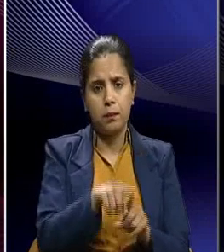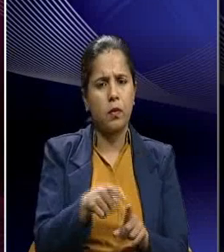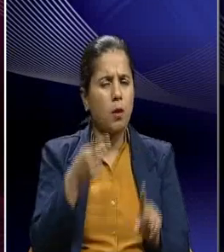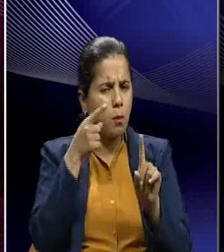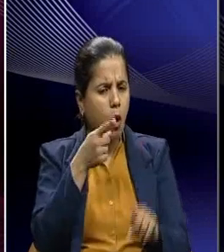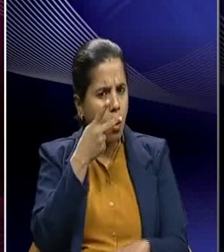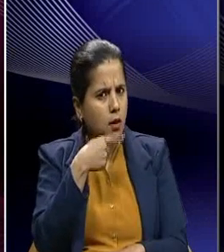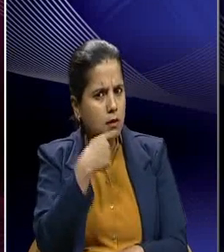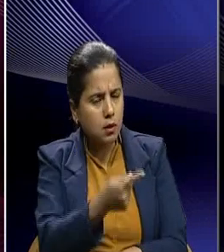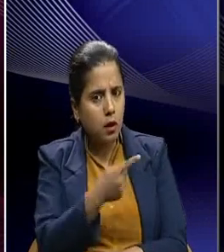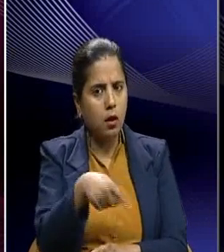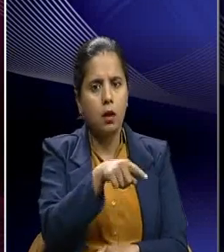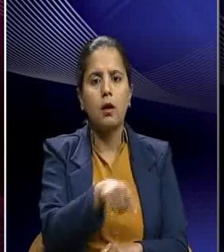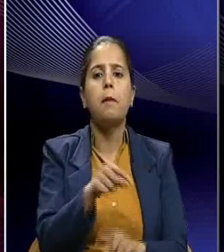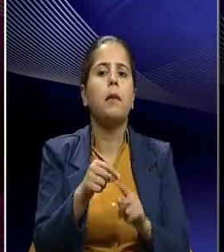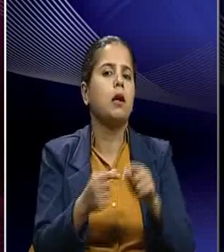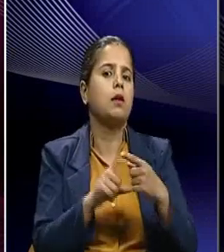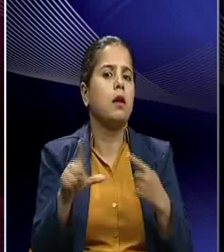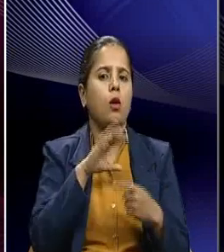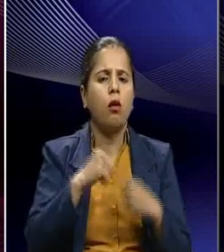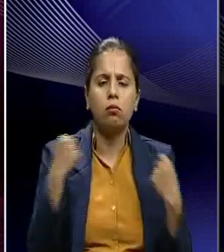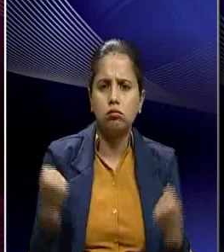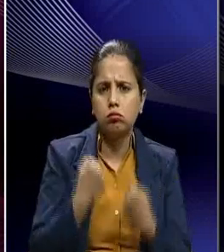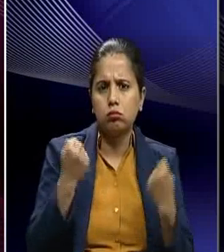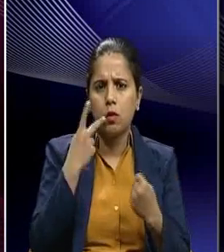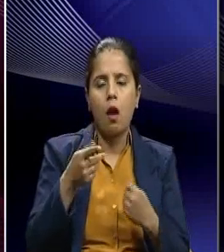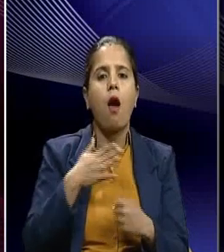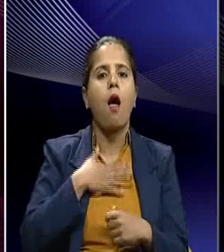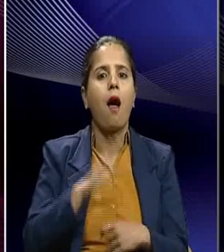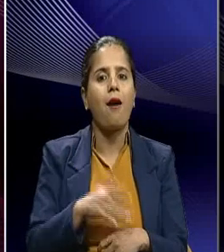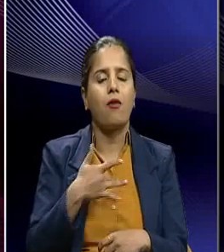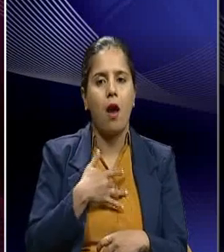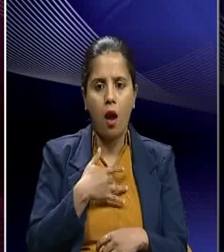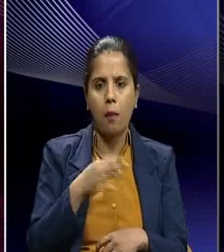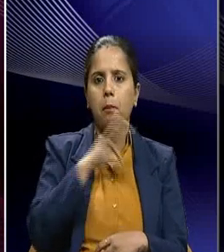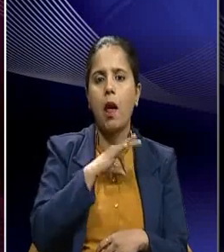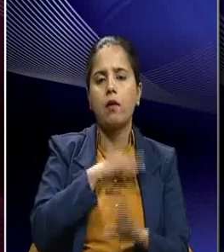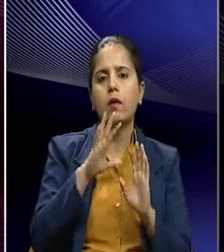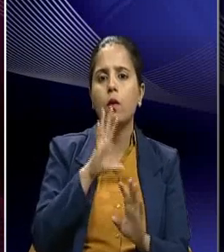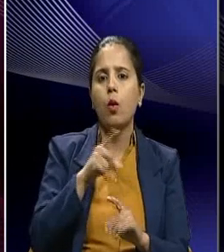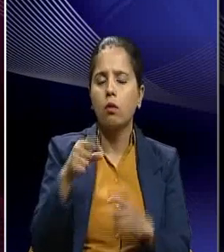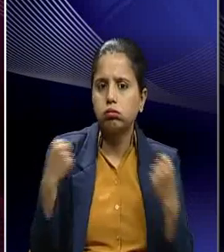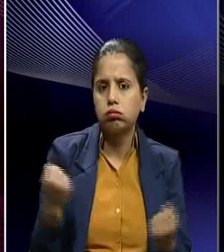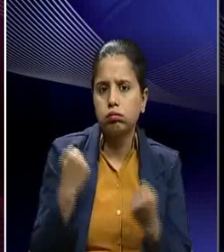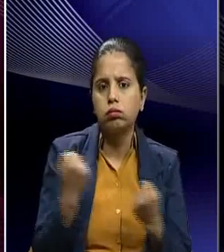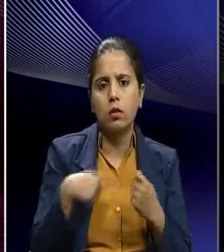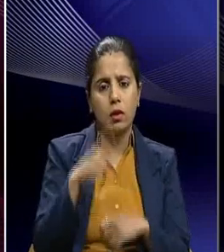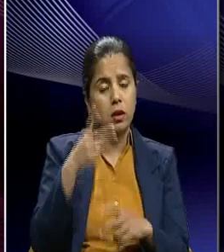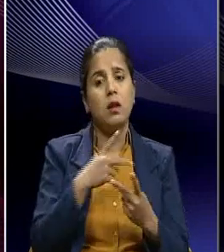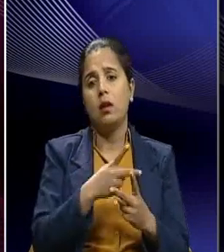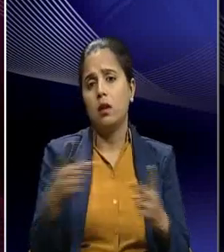out that how Patel efforts they paid off. And also we have seen that various